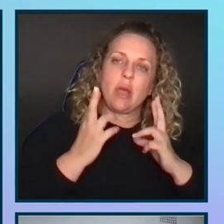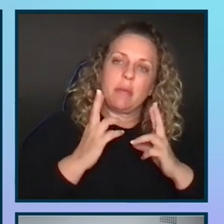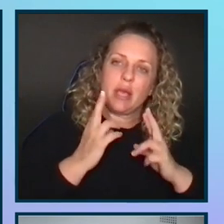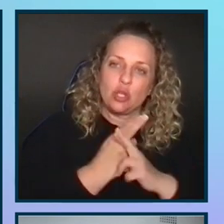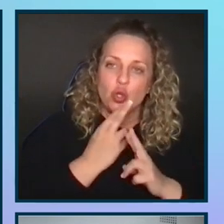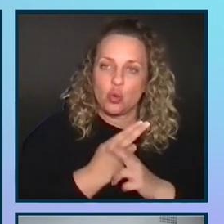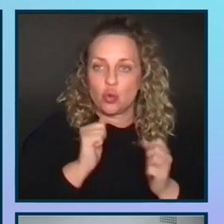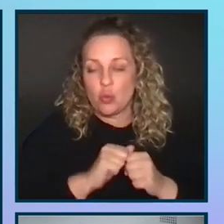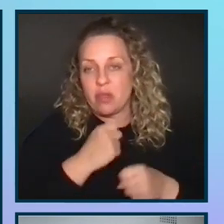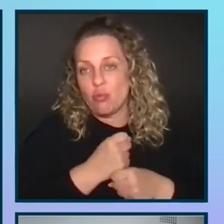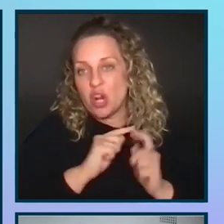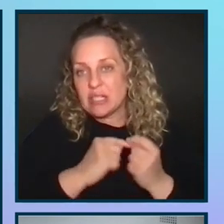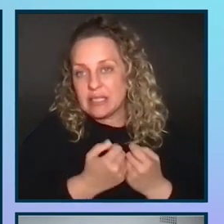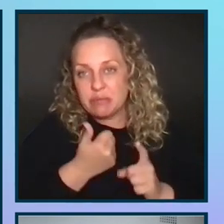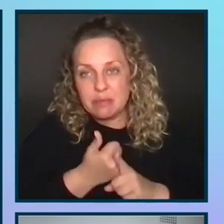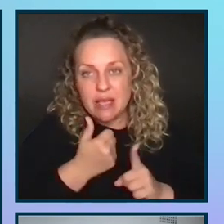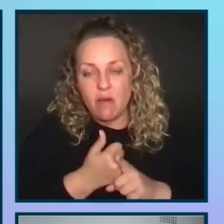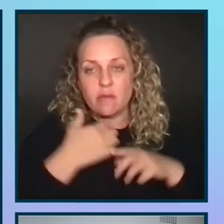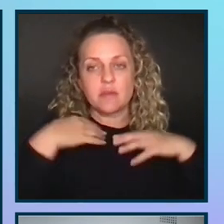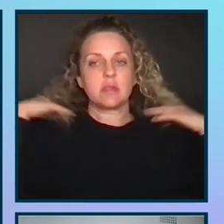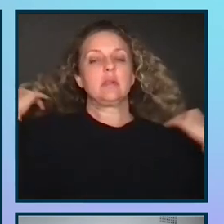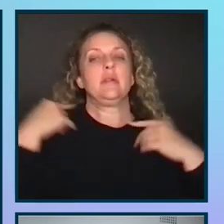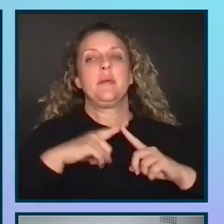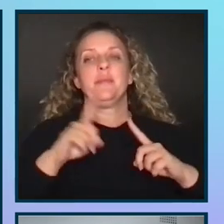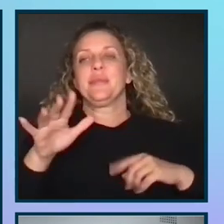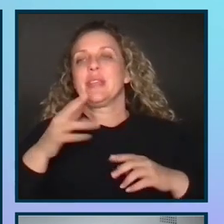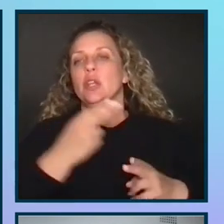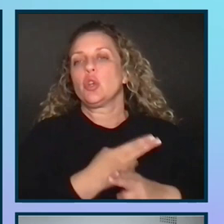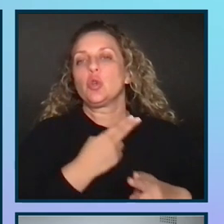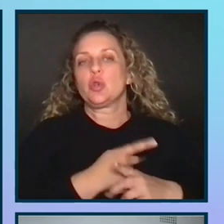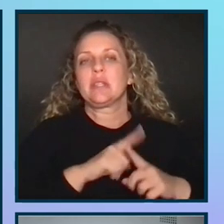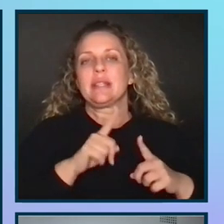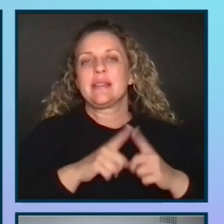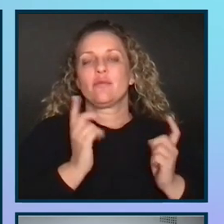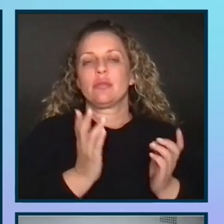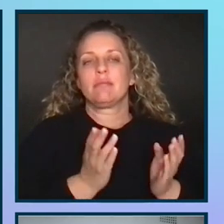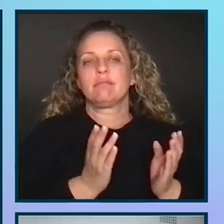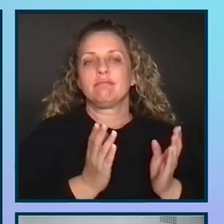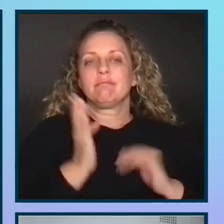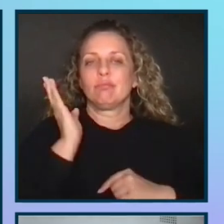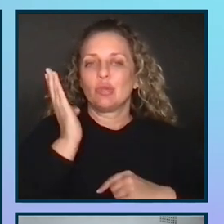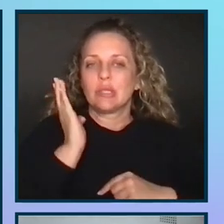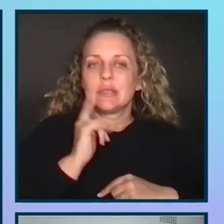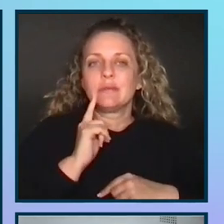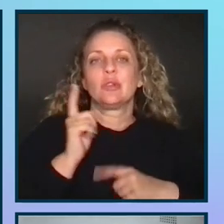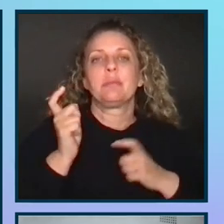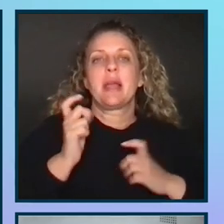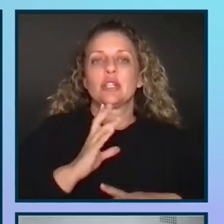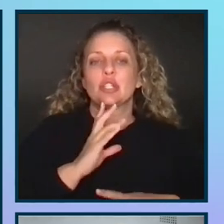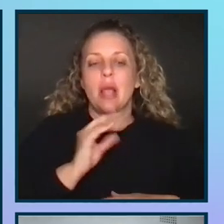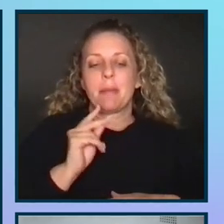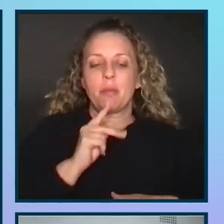with like the product team themselves. But you can use different presentations like managers and stakeholders as well.